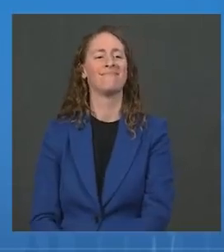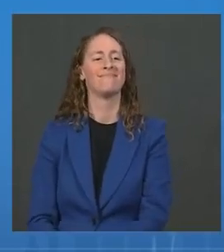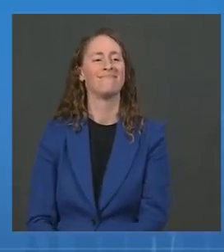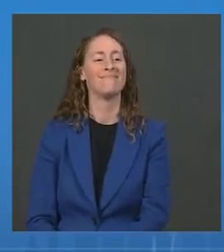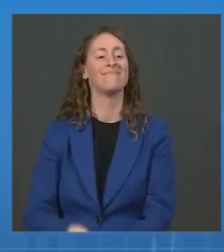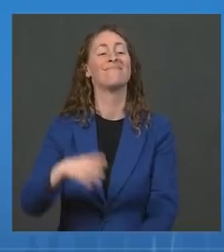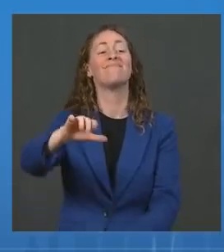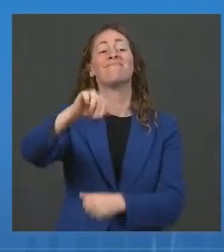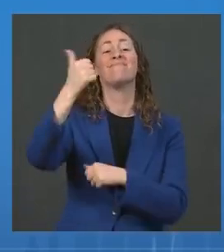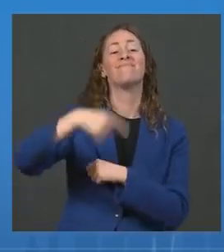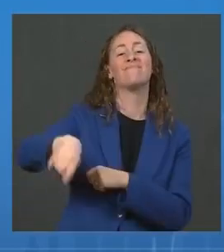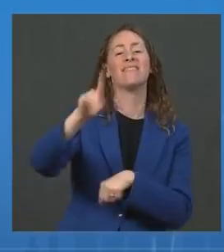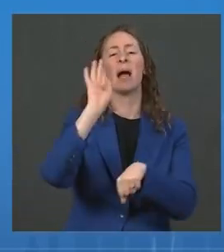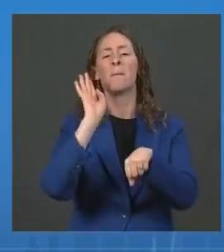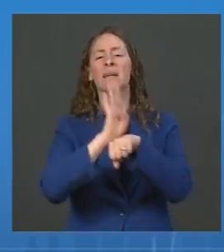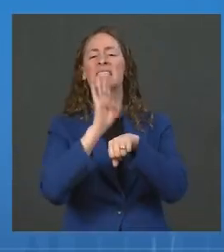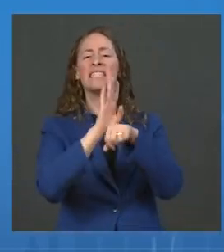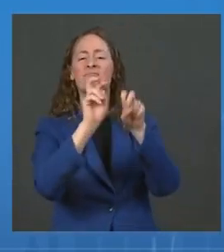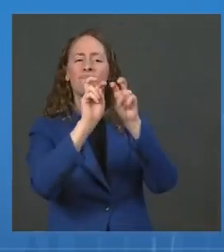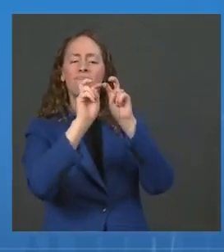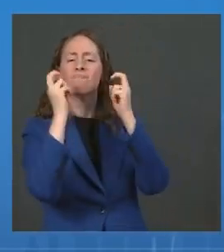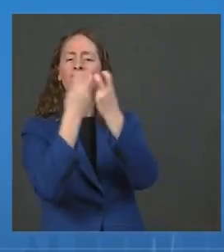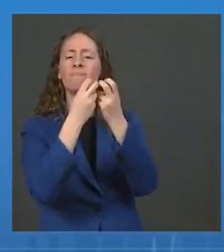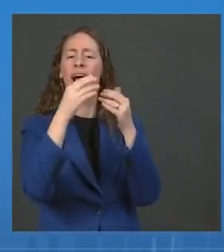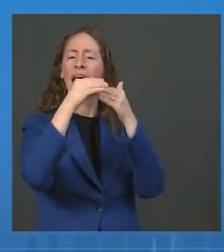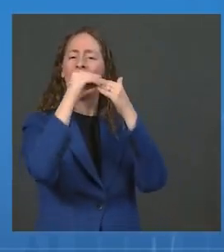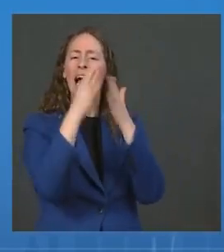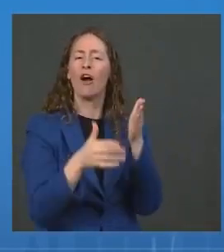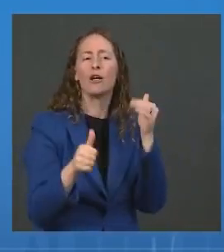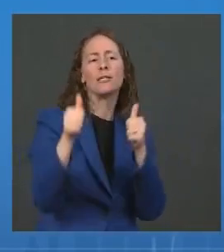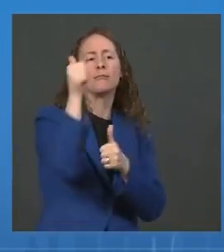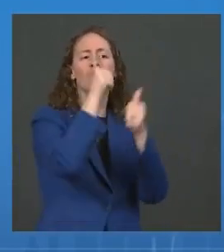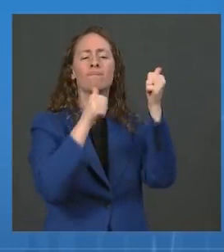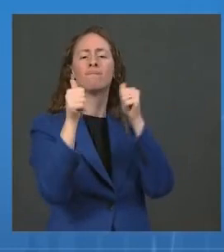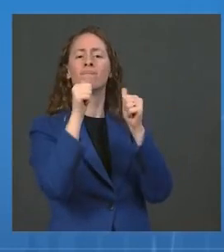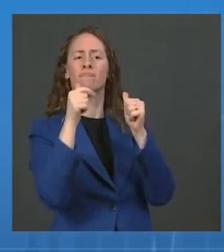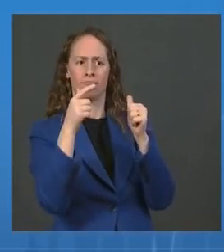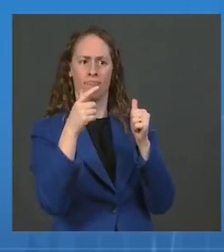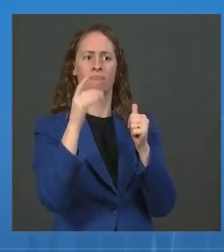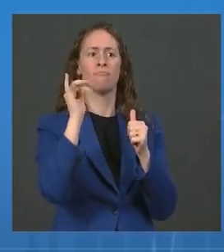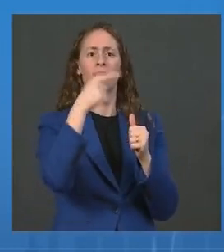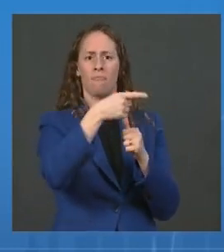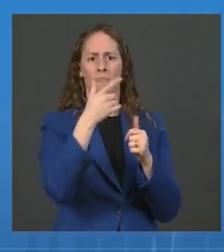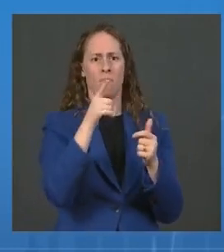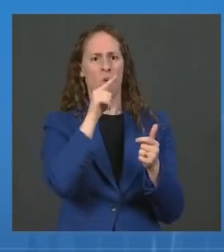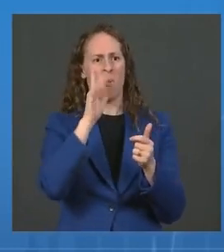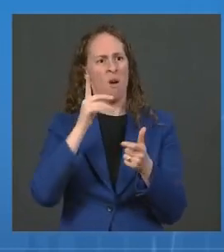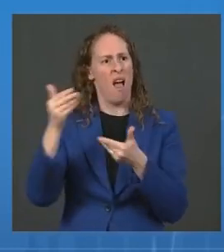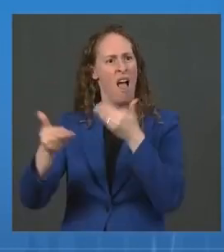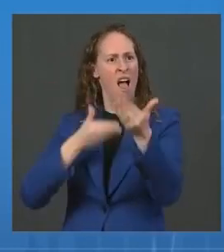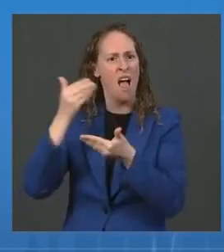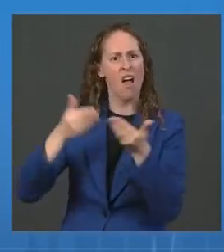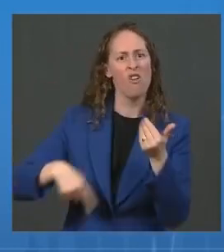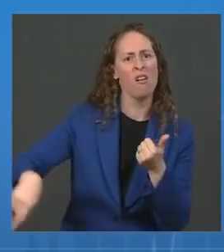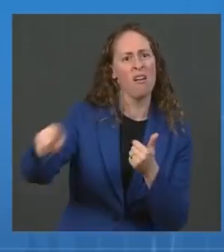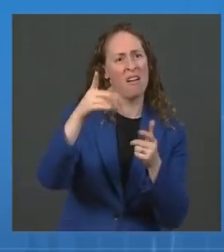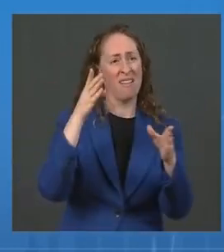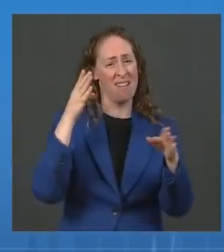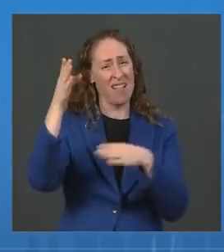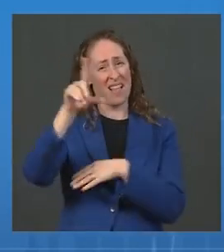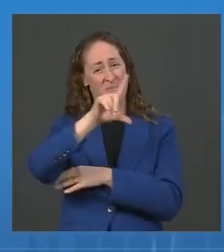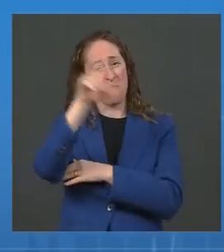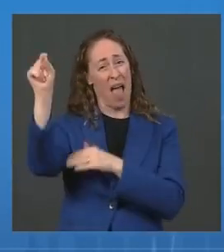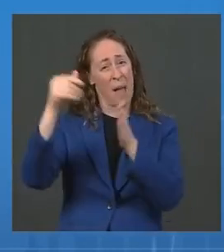that employ a total of 20 million workers, welcomed the President's announcements. And the Republican Governor